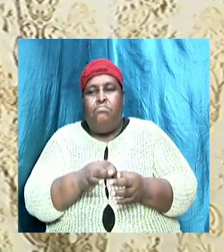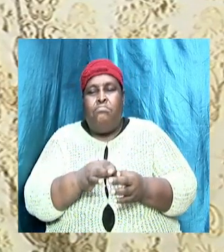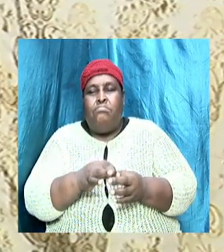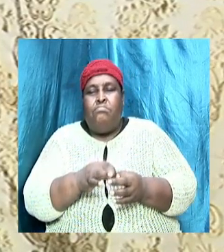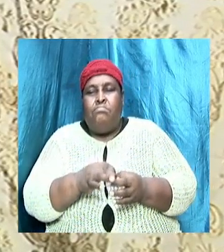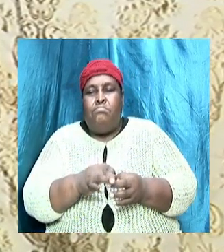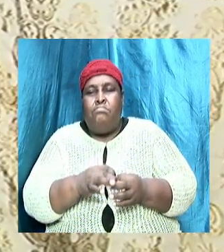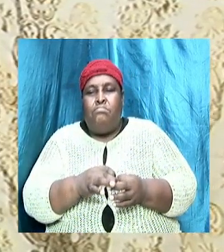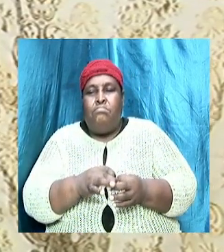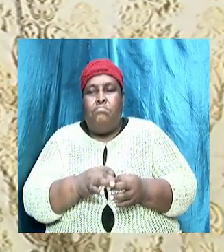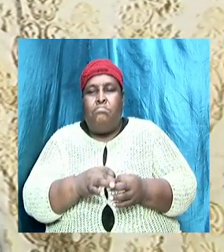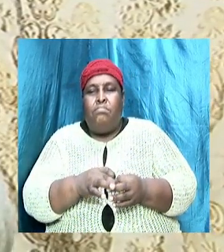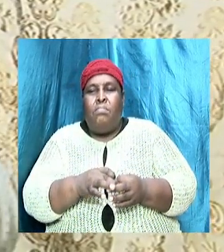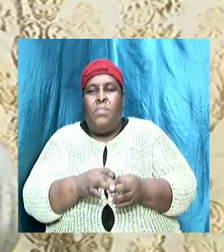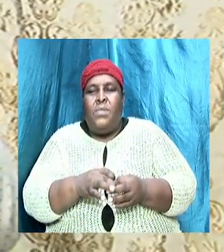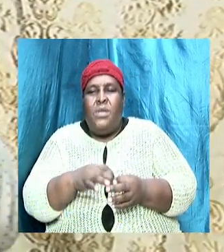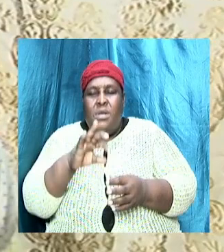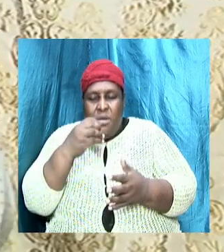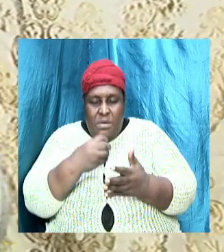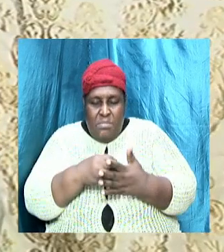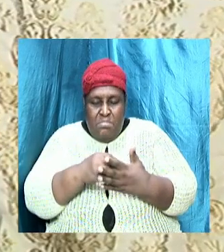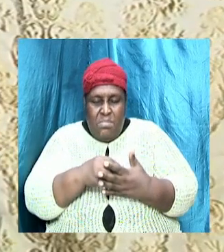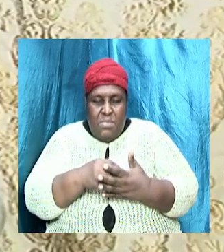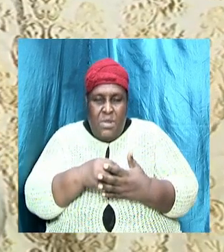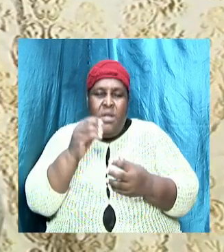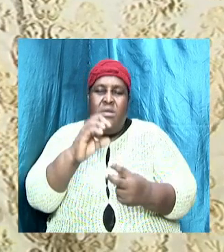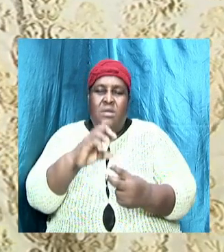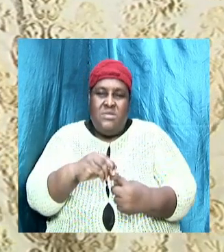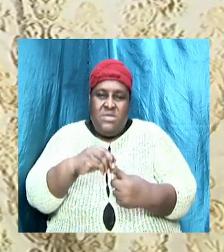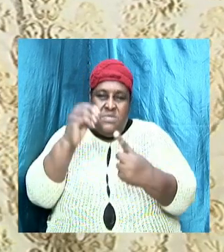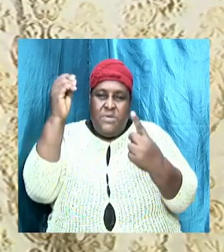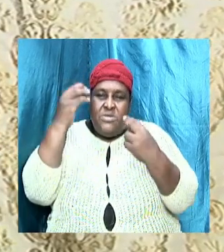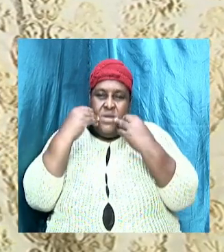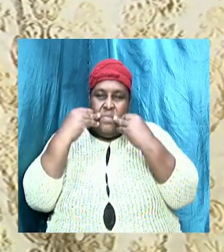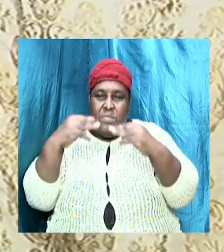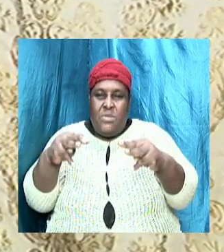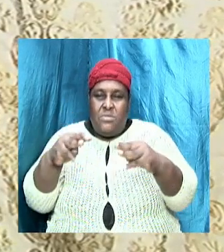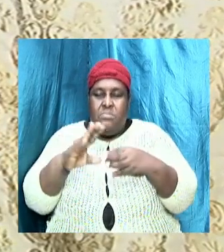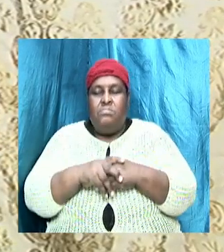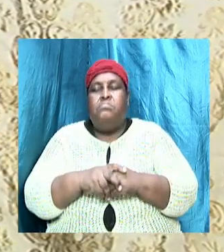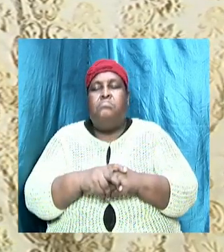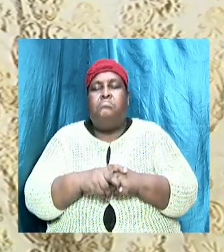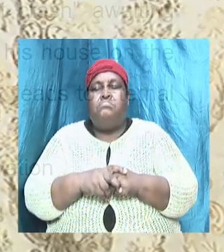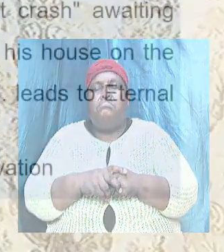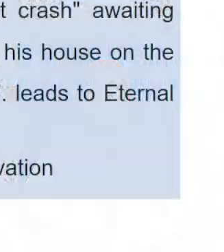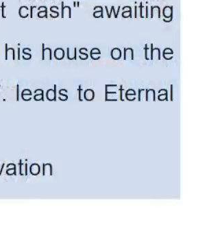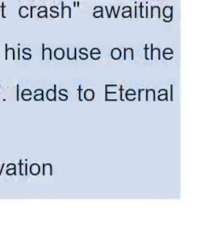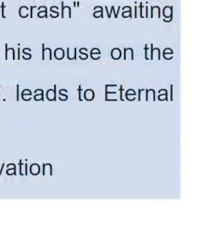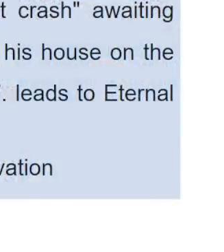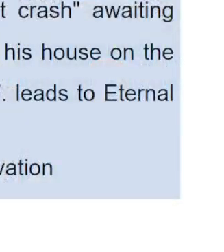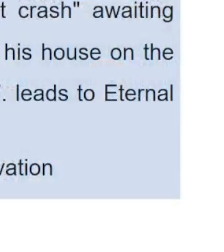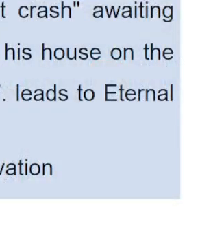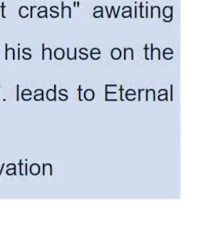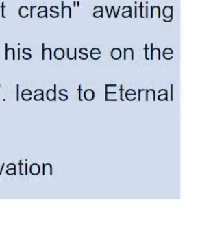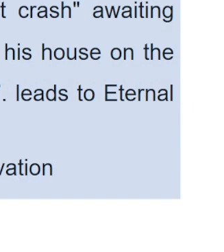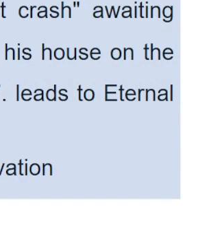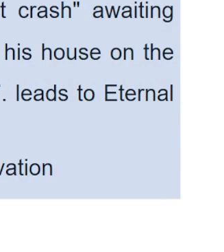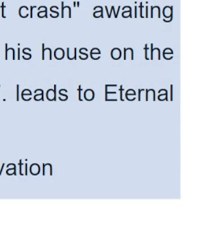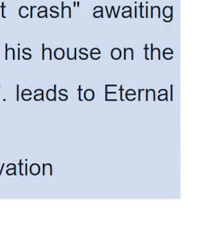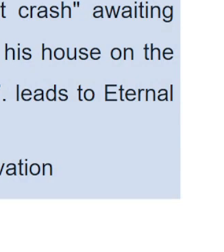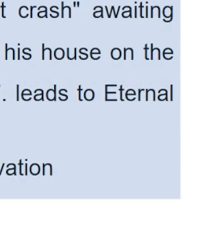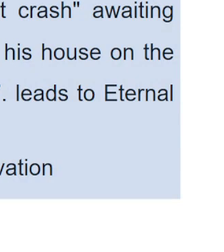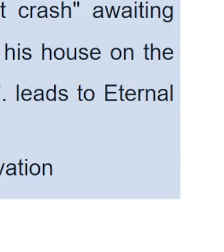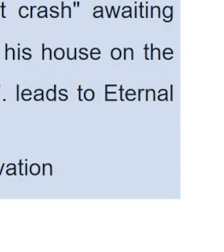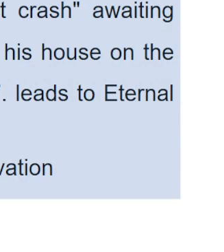is based on a specific message. You're taking notes. Sound